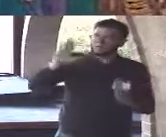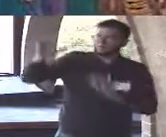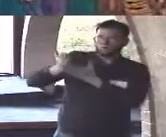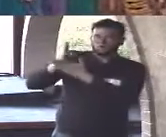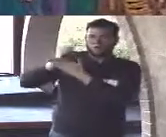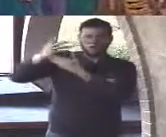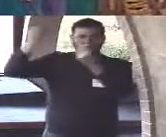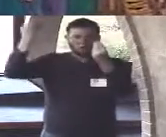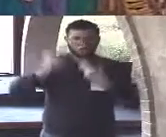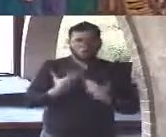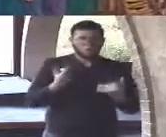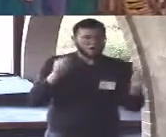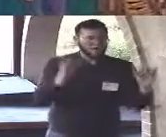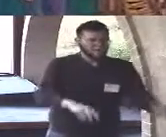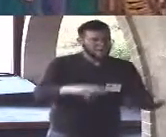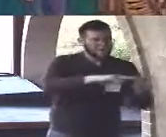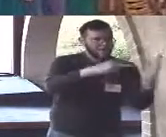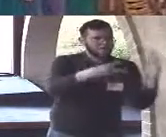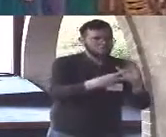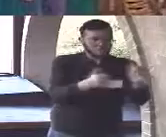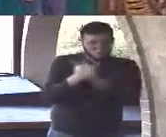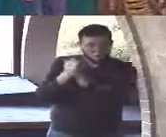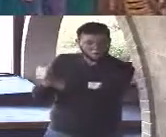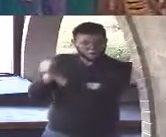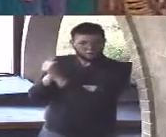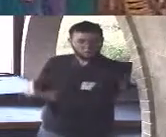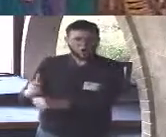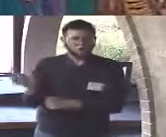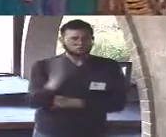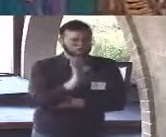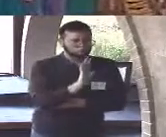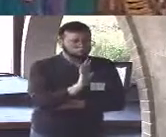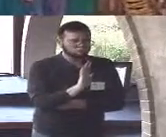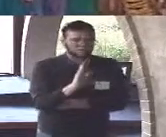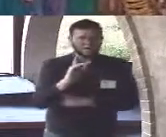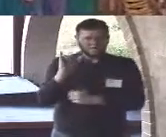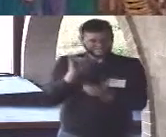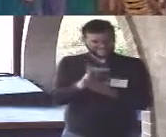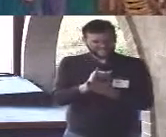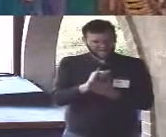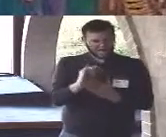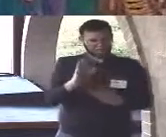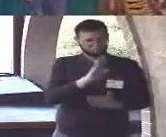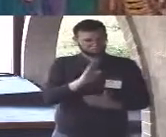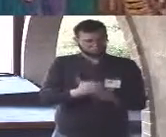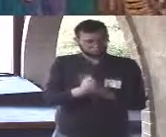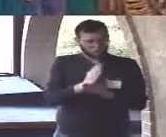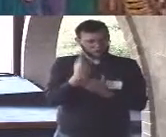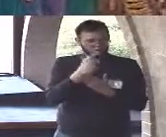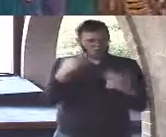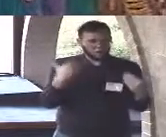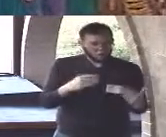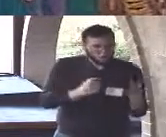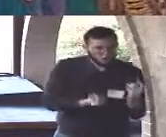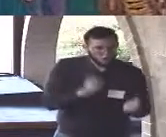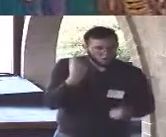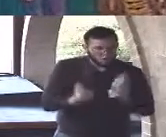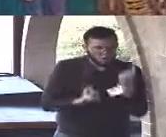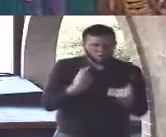means that power is reserved to each one of us through the act of reading